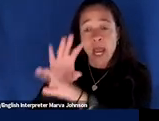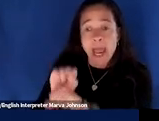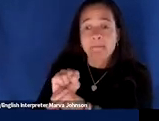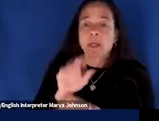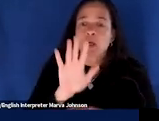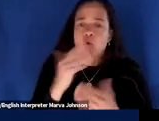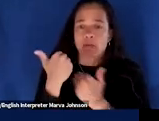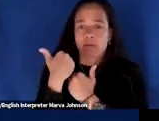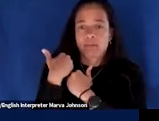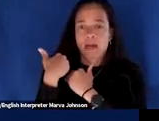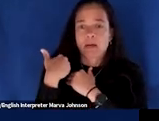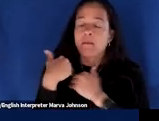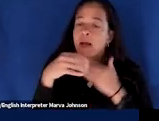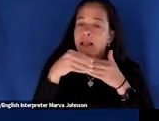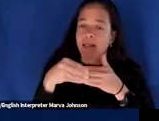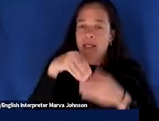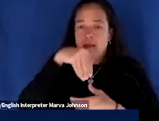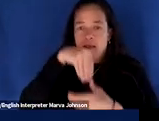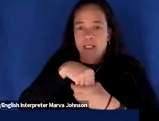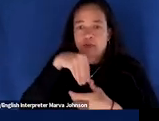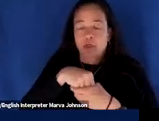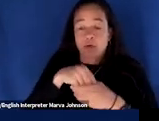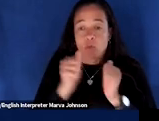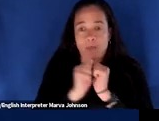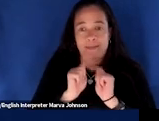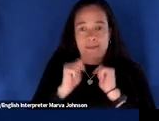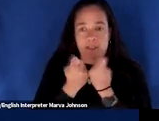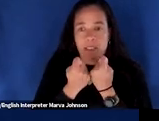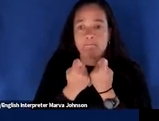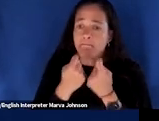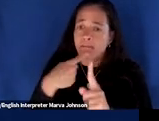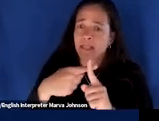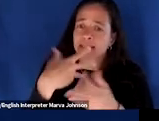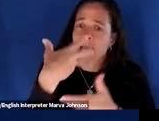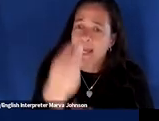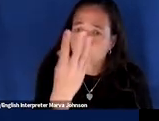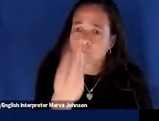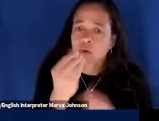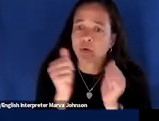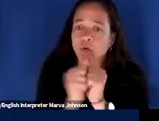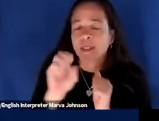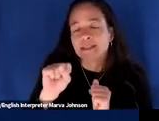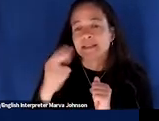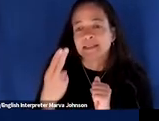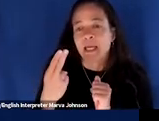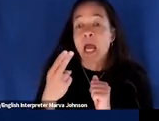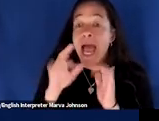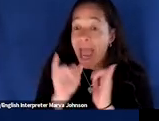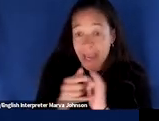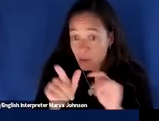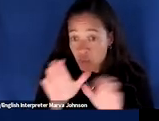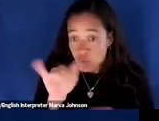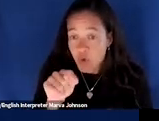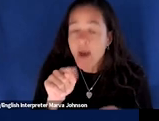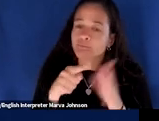your organization's team and externally with all of your stakeholders by showing us the how and the why